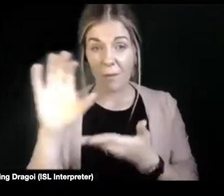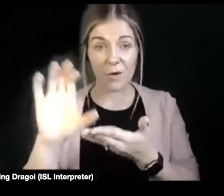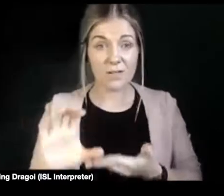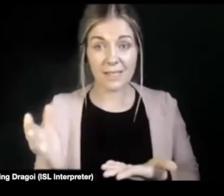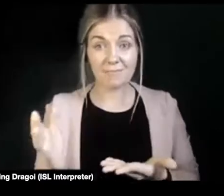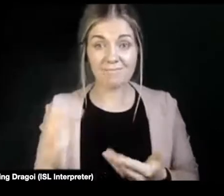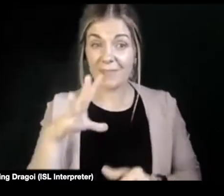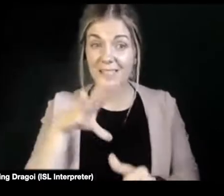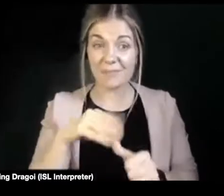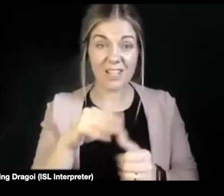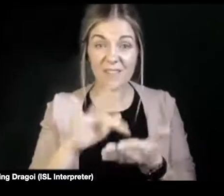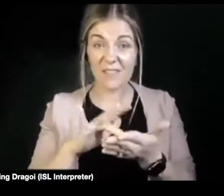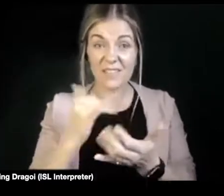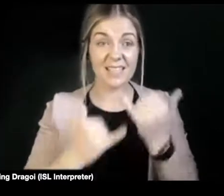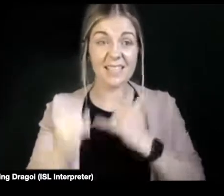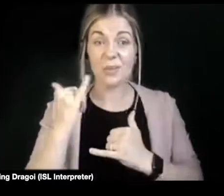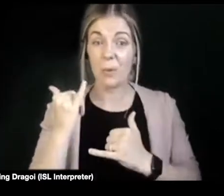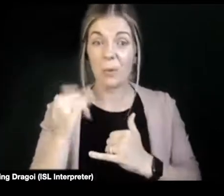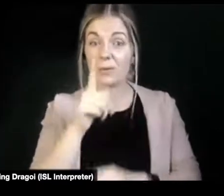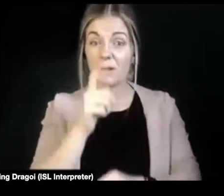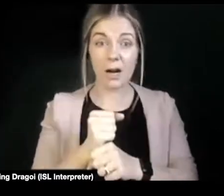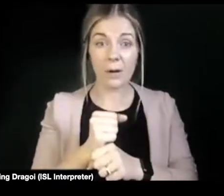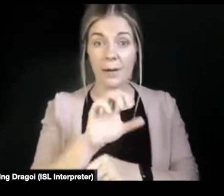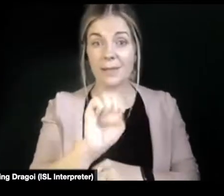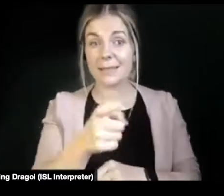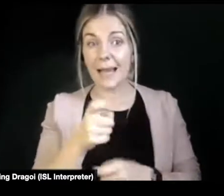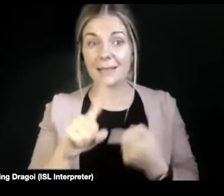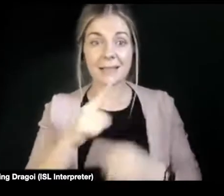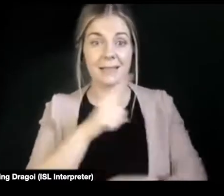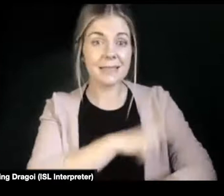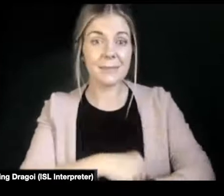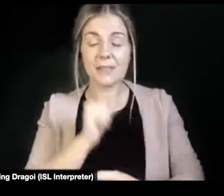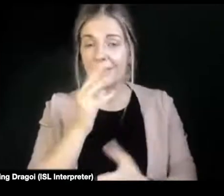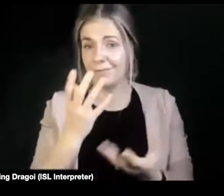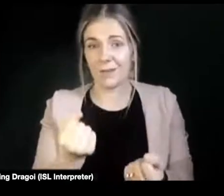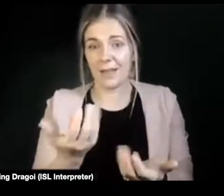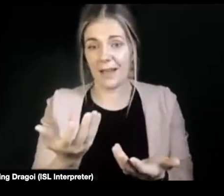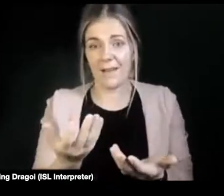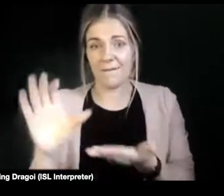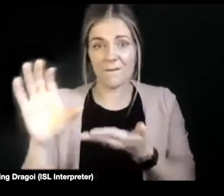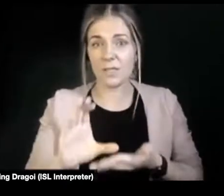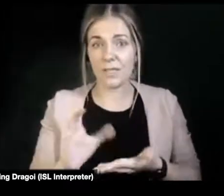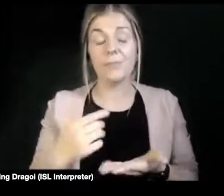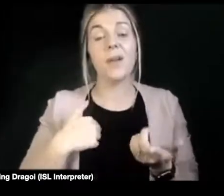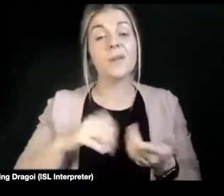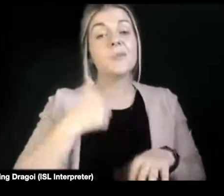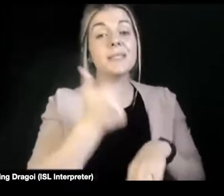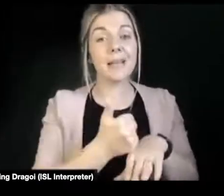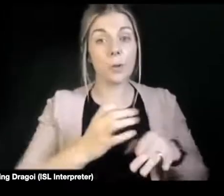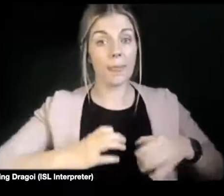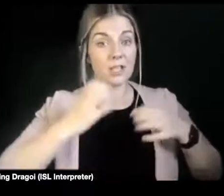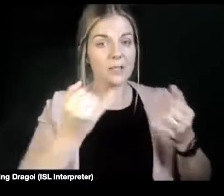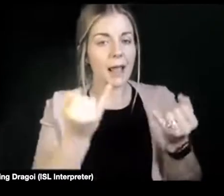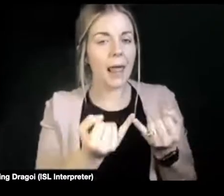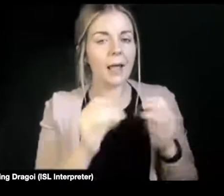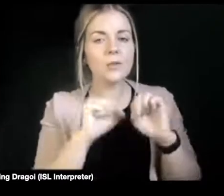15 years ago to talk about sex and disability. So we've run, we set the charity up a bit like a social enterprise. So